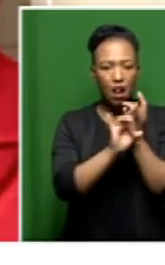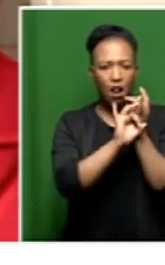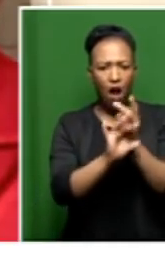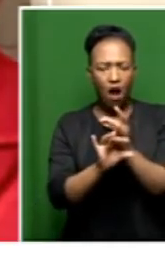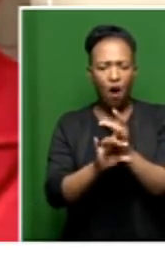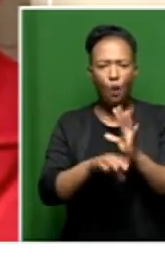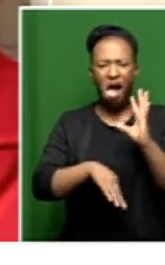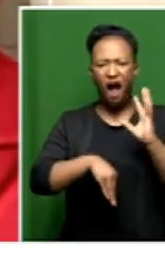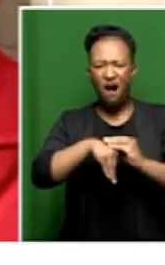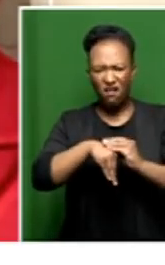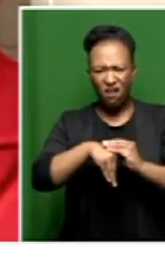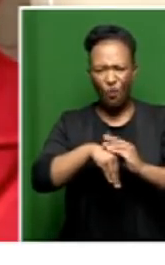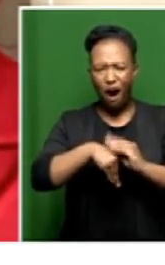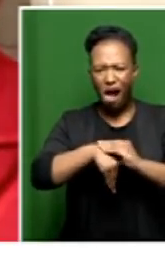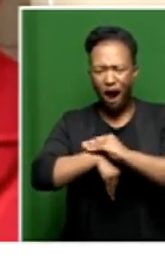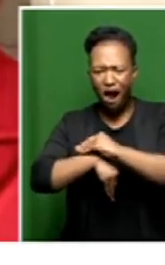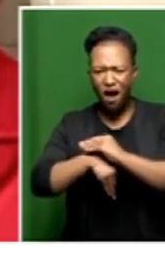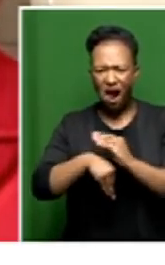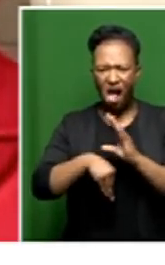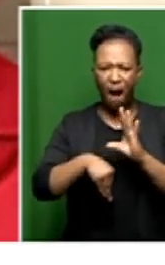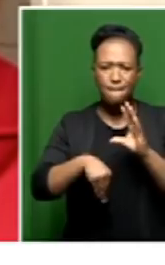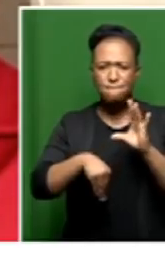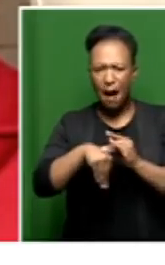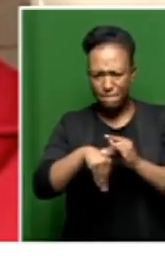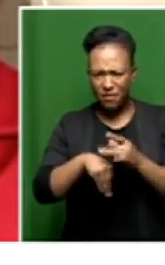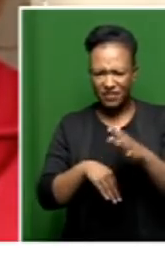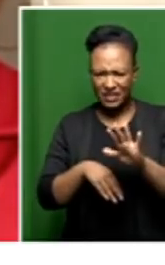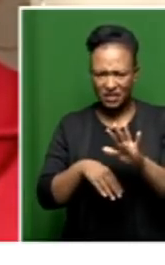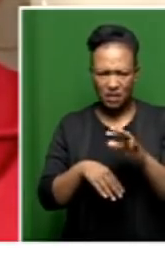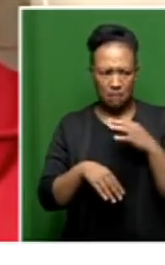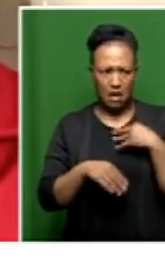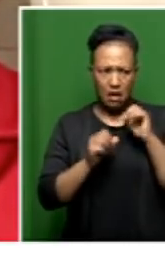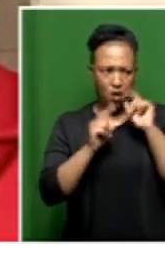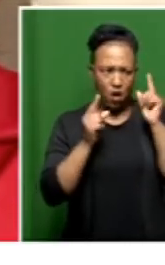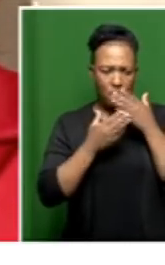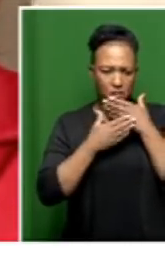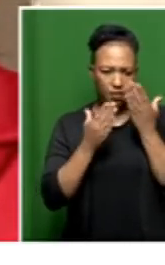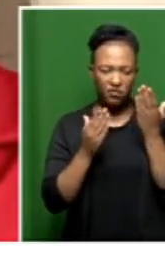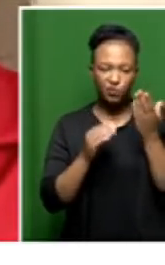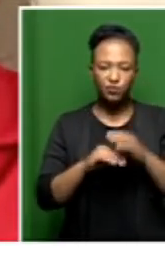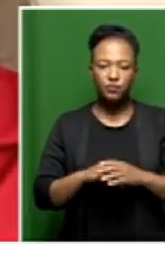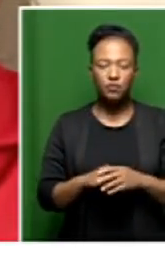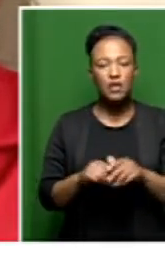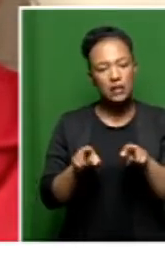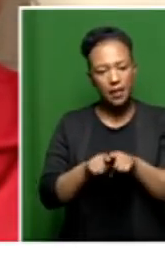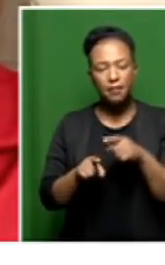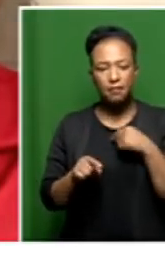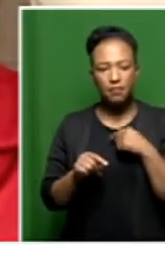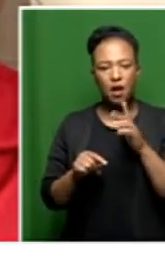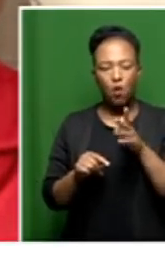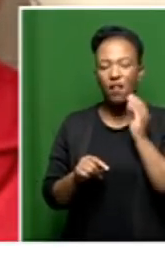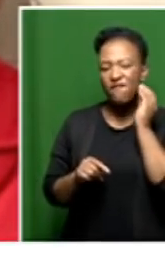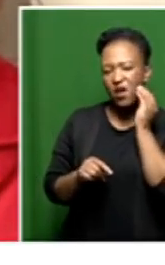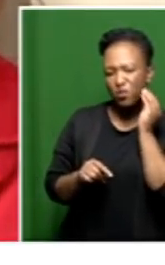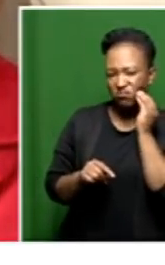rats at that facility? I'm not aware, but what I will do is that I will also find